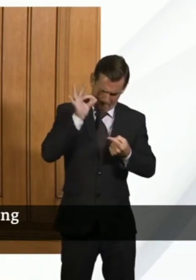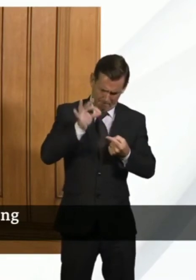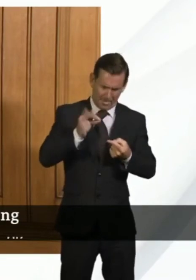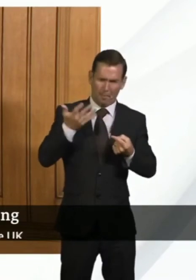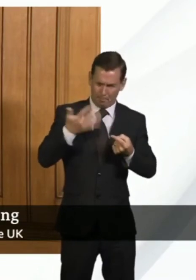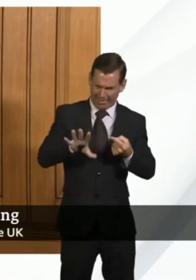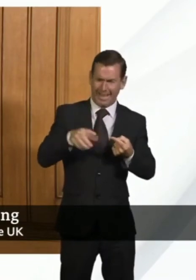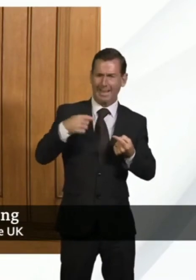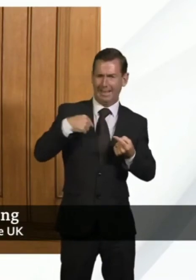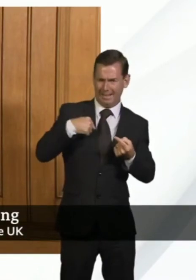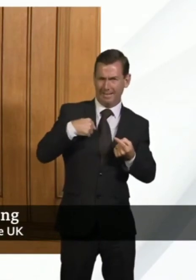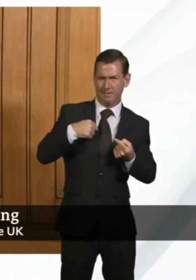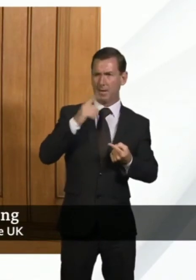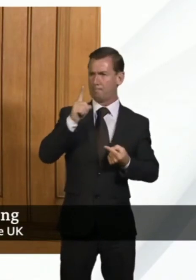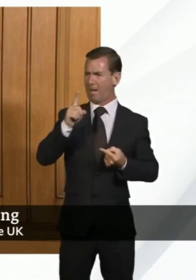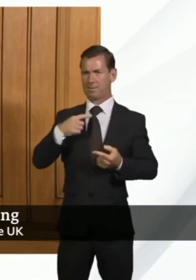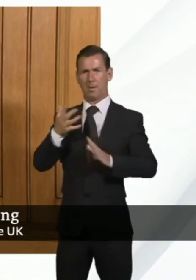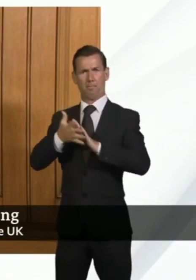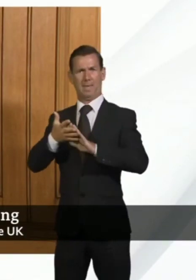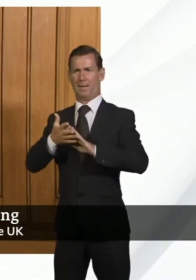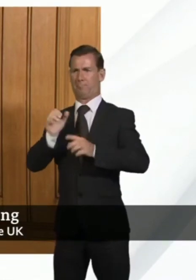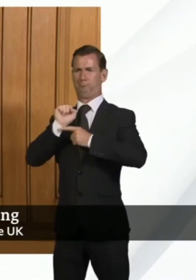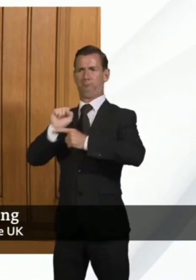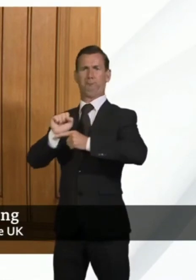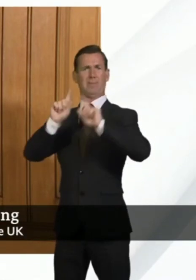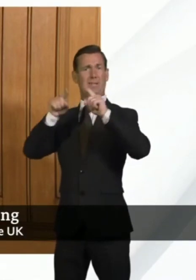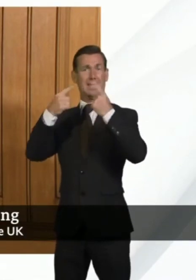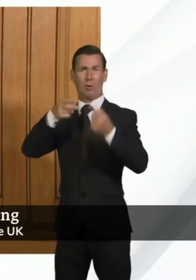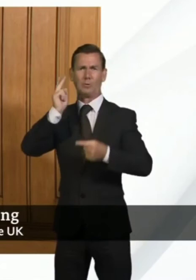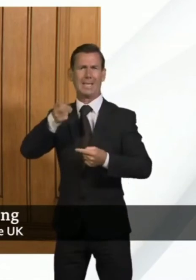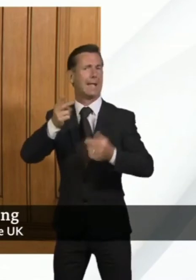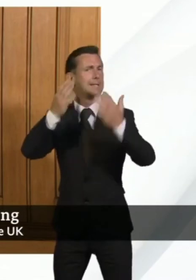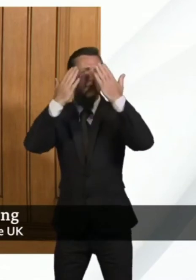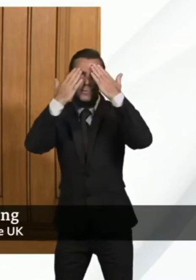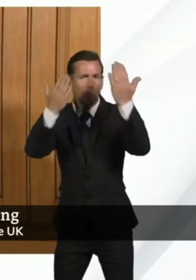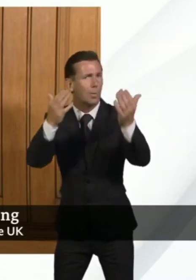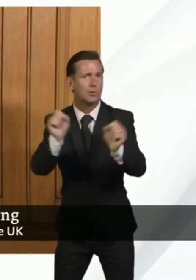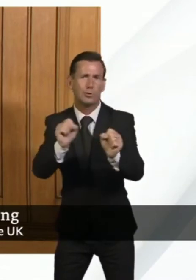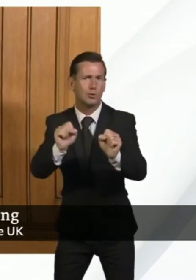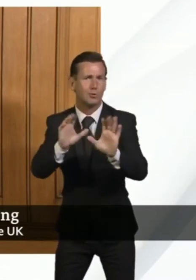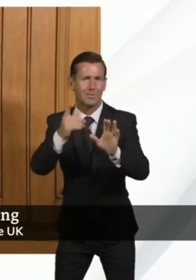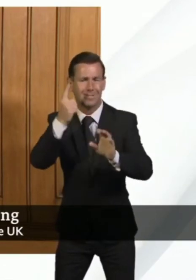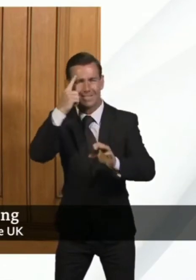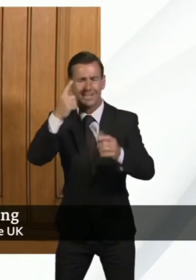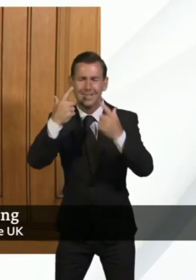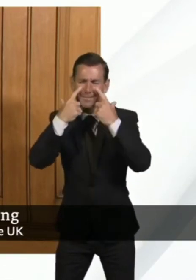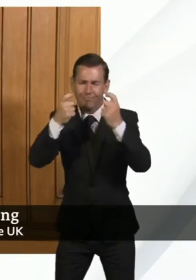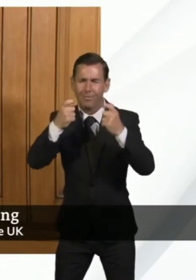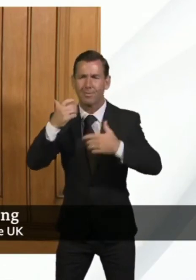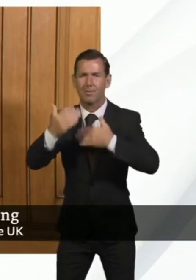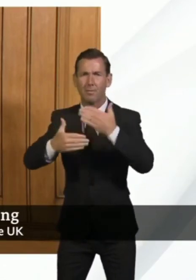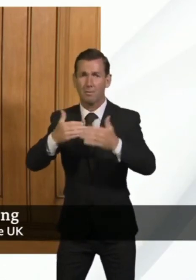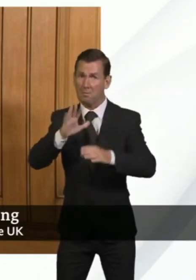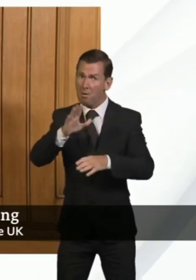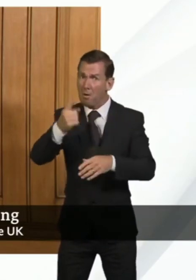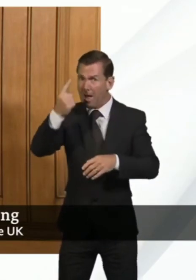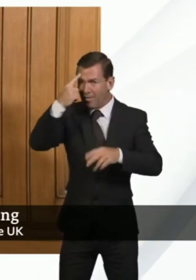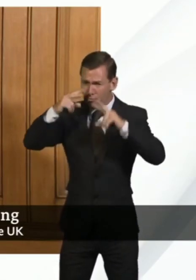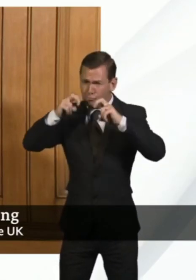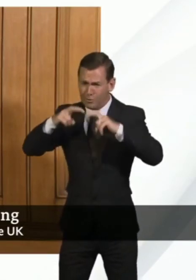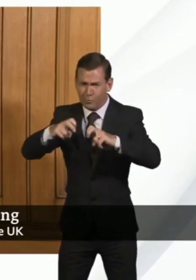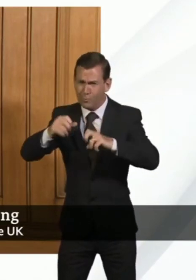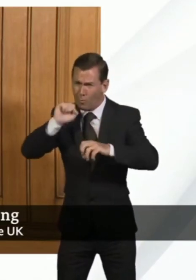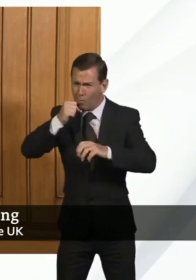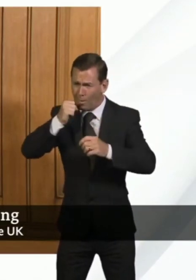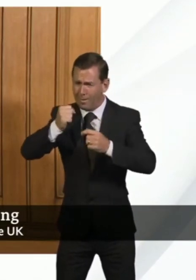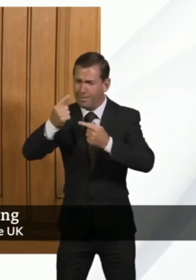immunity I think we as scientists would say we need to tread cautiously going further forward that information will become available over